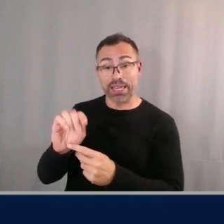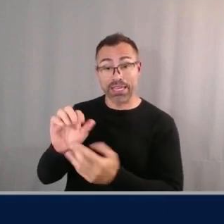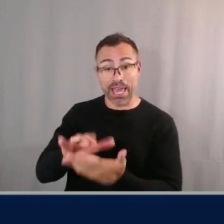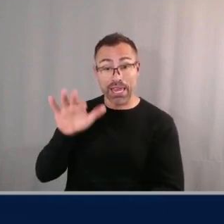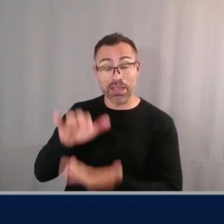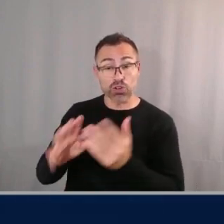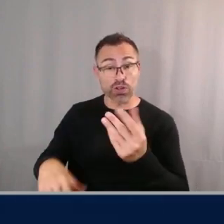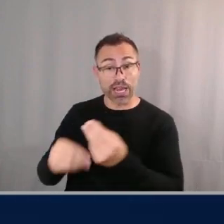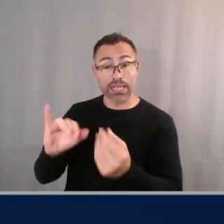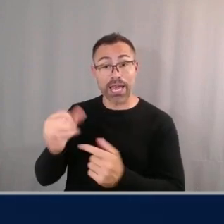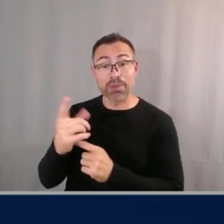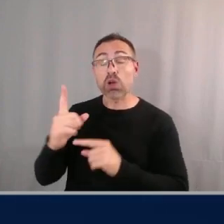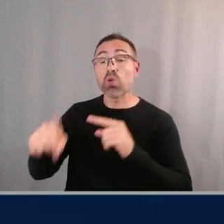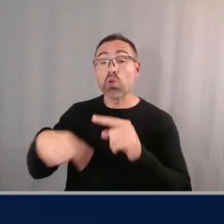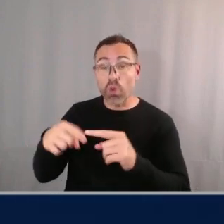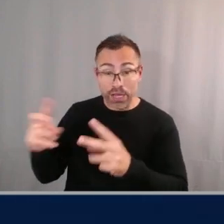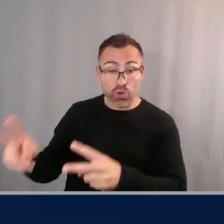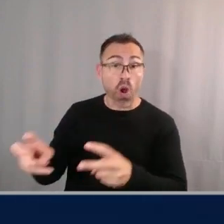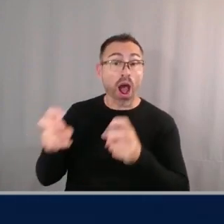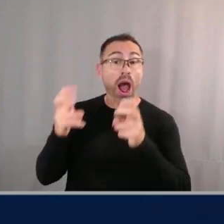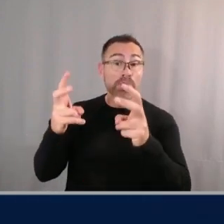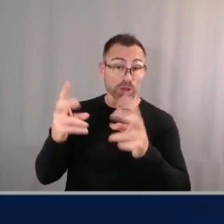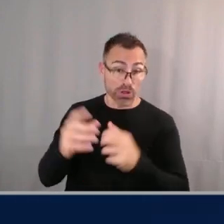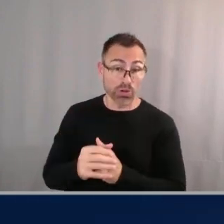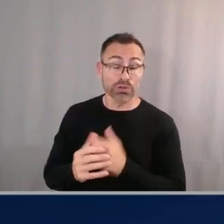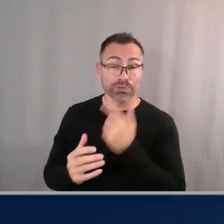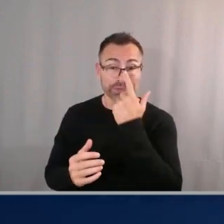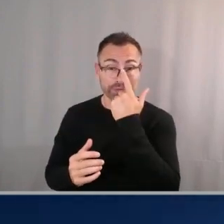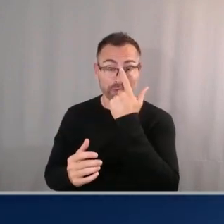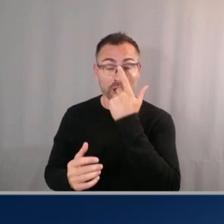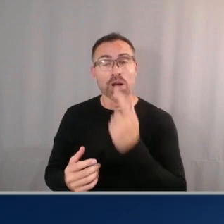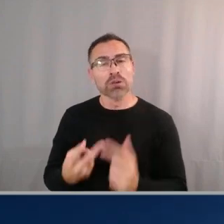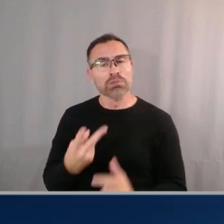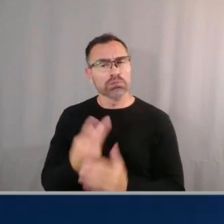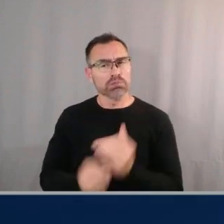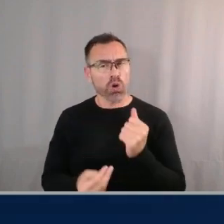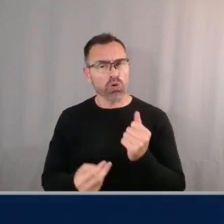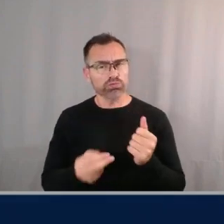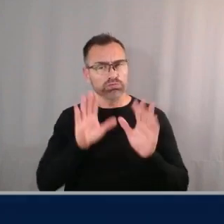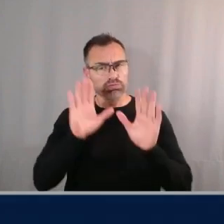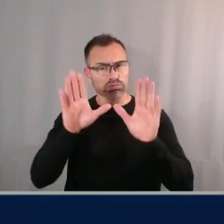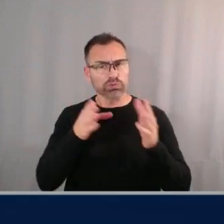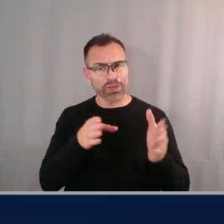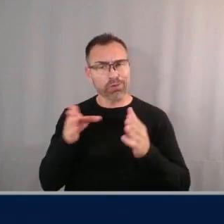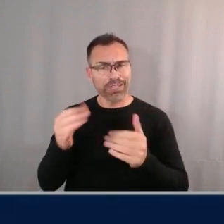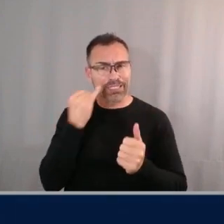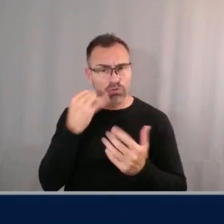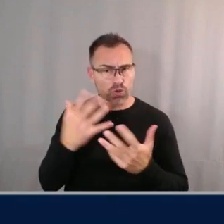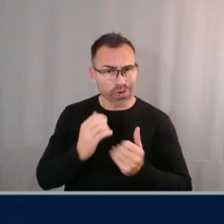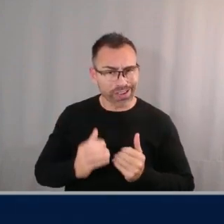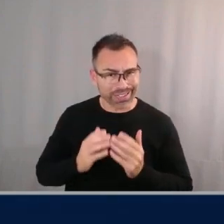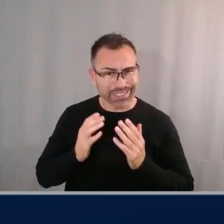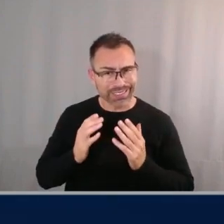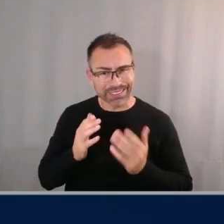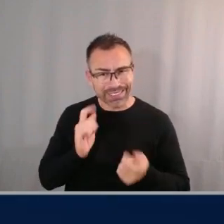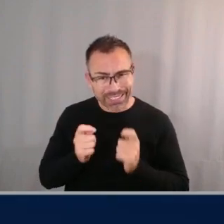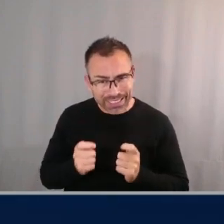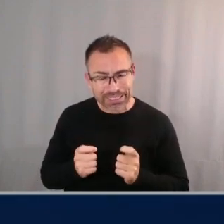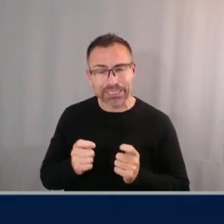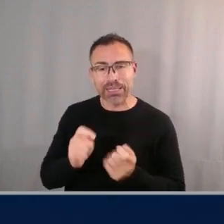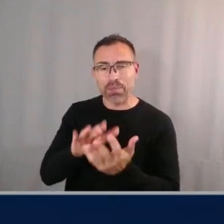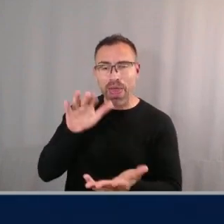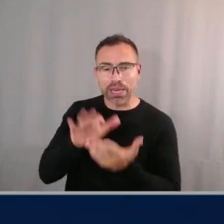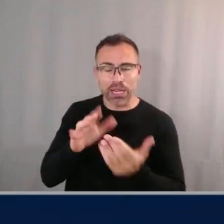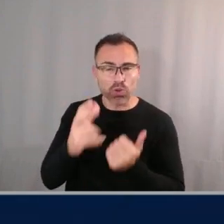so it's not beautiful but these both of them are great ways if you want to get custom metadata you're trying to tag an object and say this is related to business